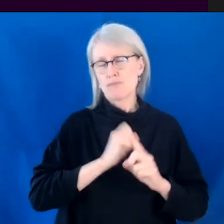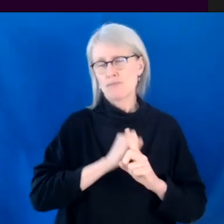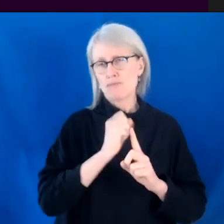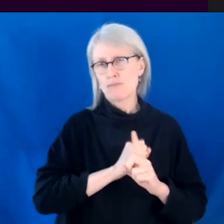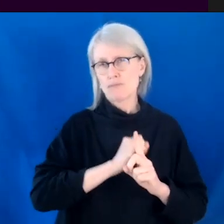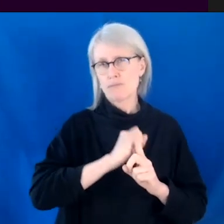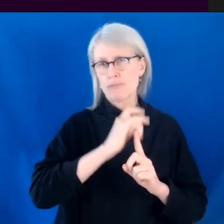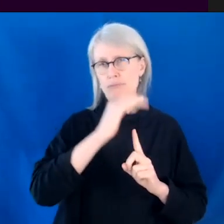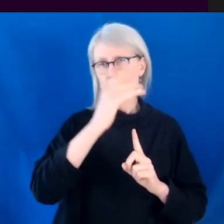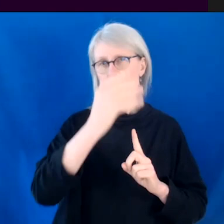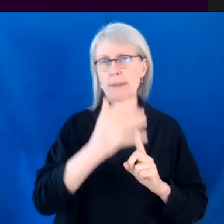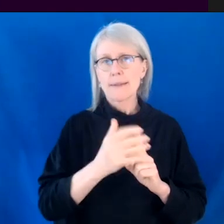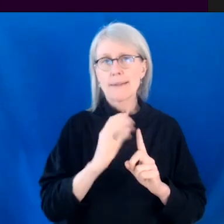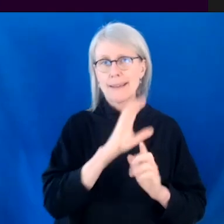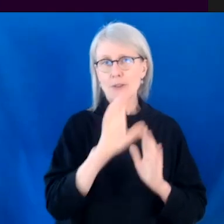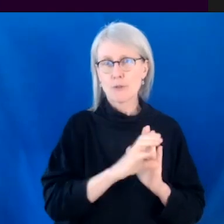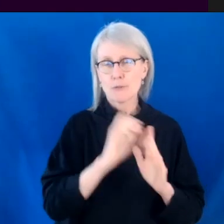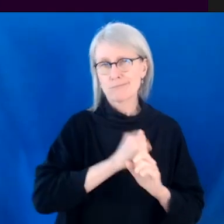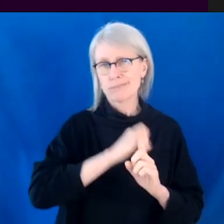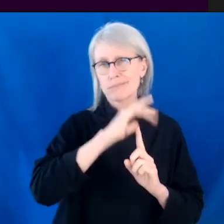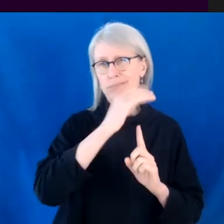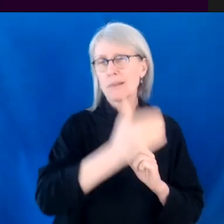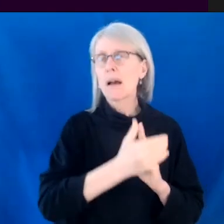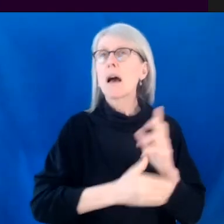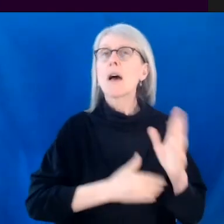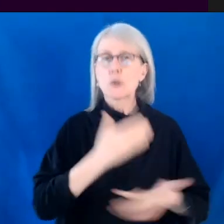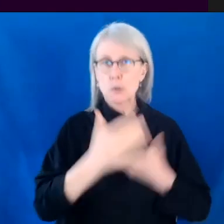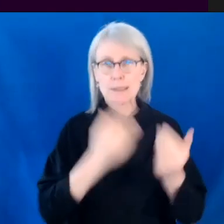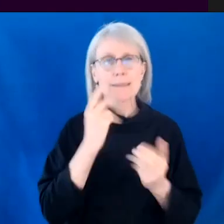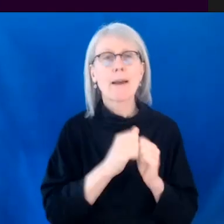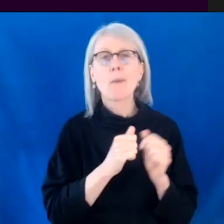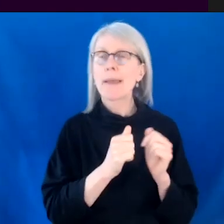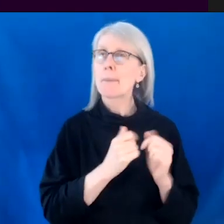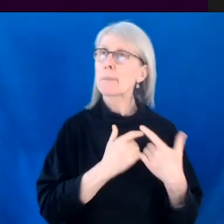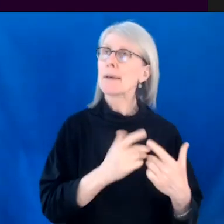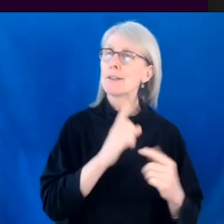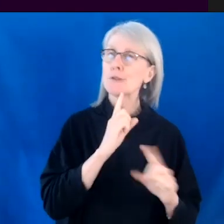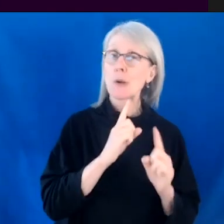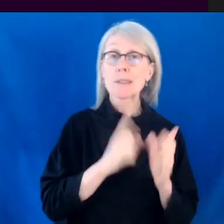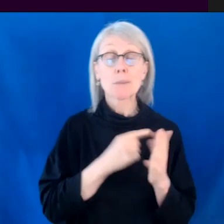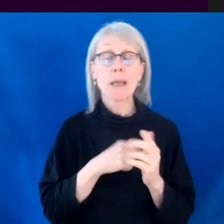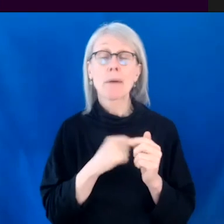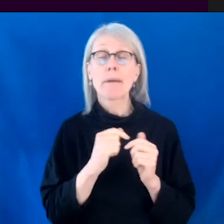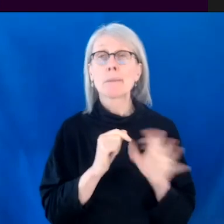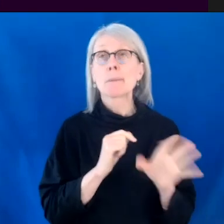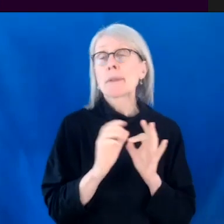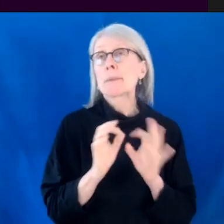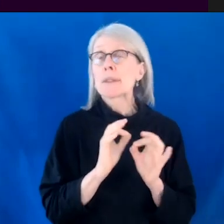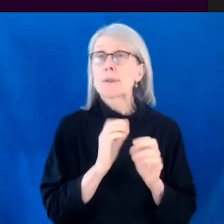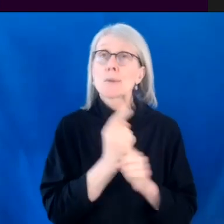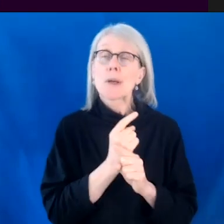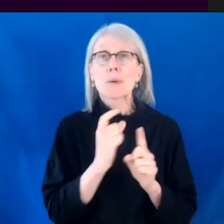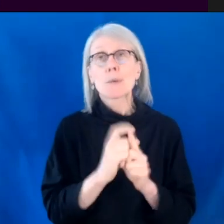see, oh, that's how this person talks because sometimes it's just tiny, it's like word choices. You know what I mean? That, that